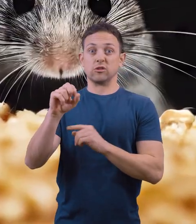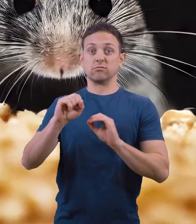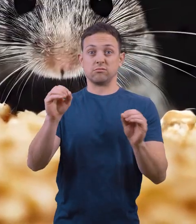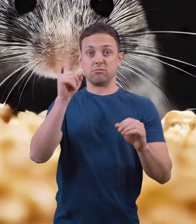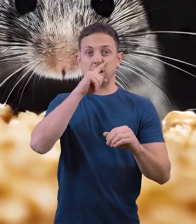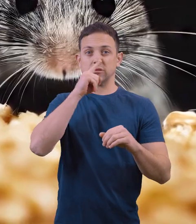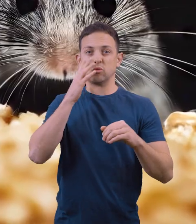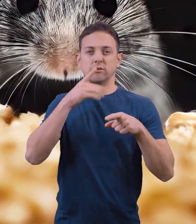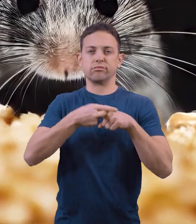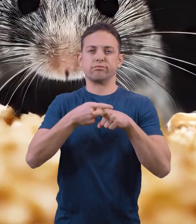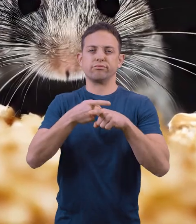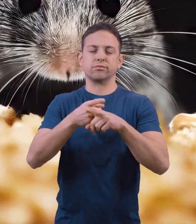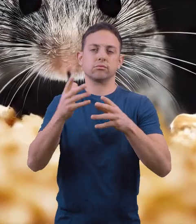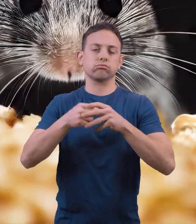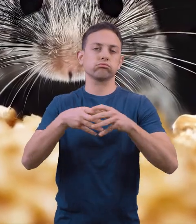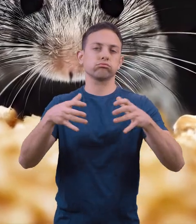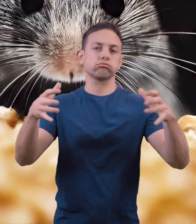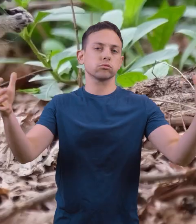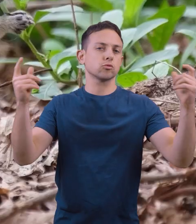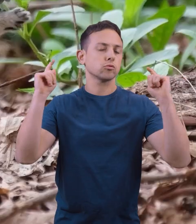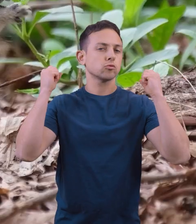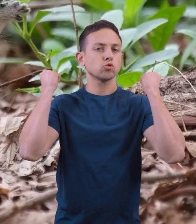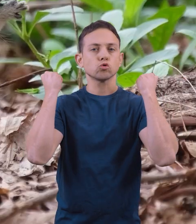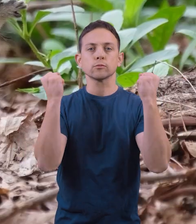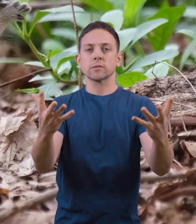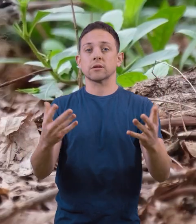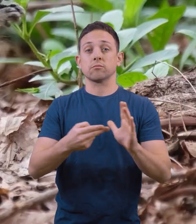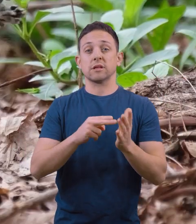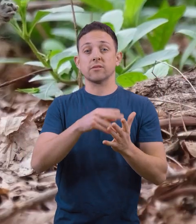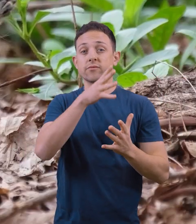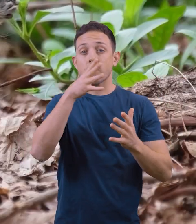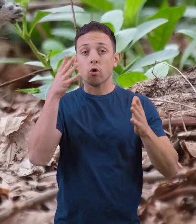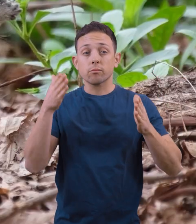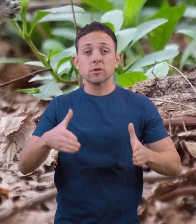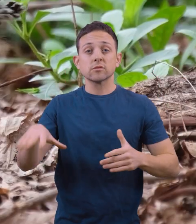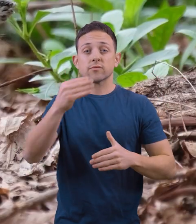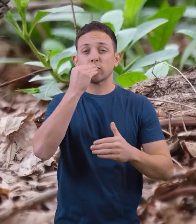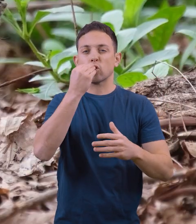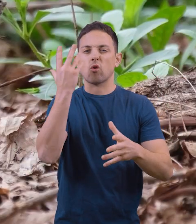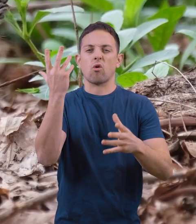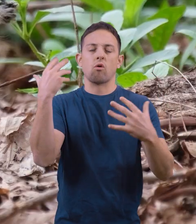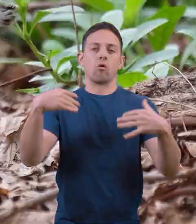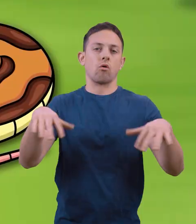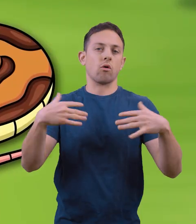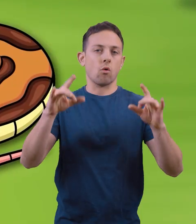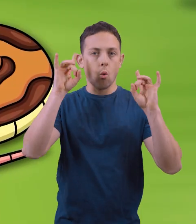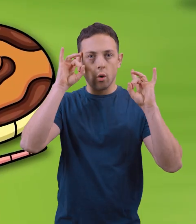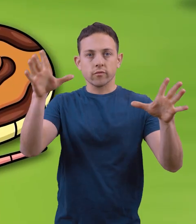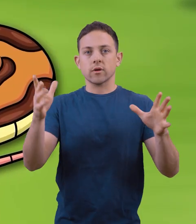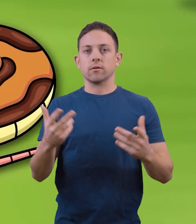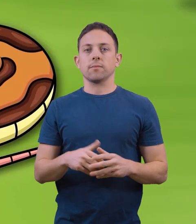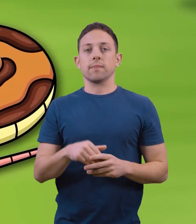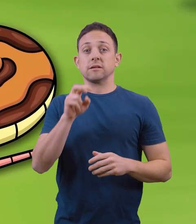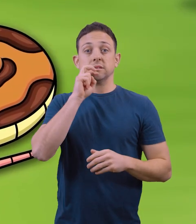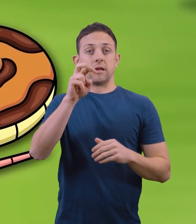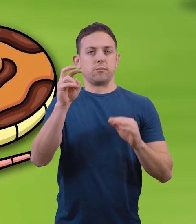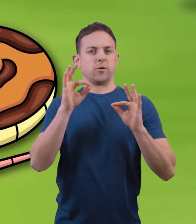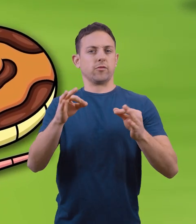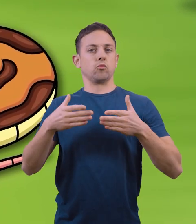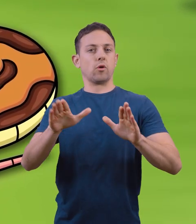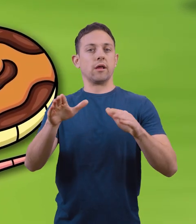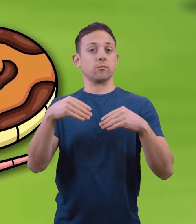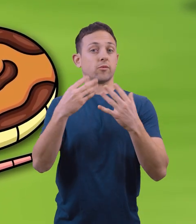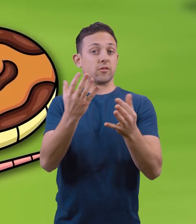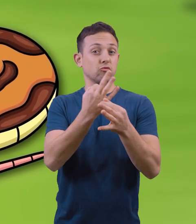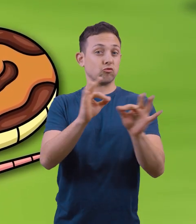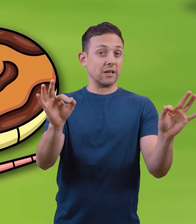would reproduce too much too fast. This would be terrible for farmers and their crops. Snakes are the perfect way to